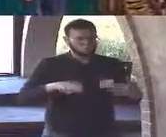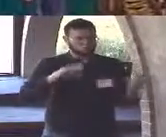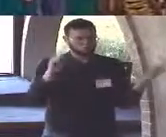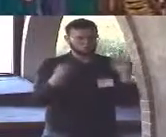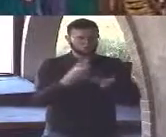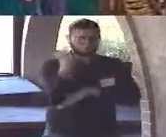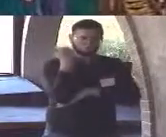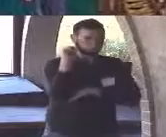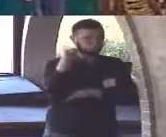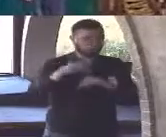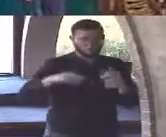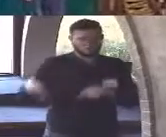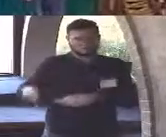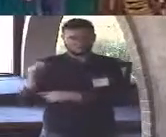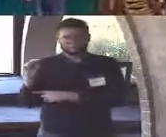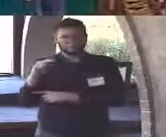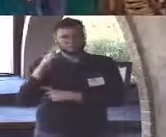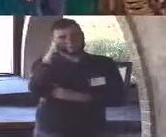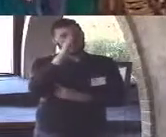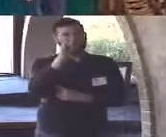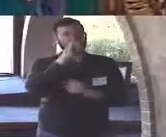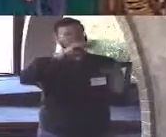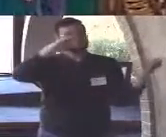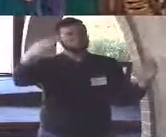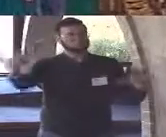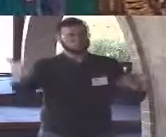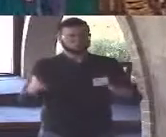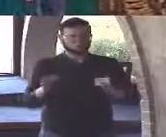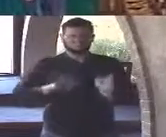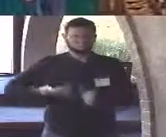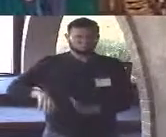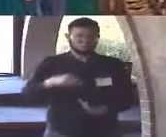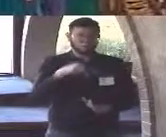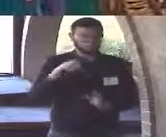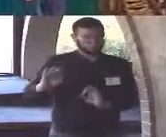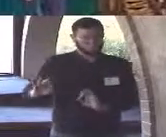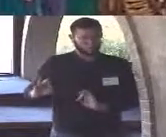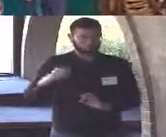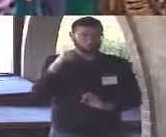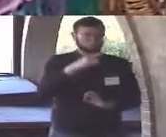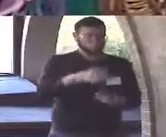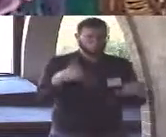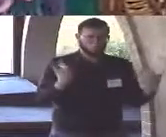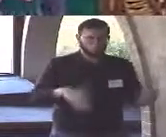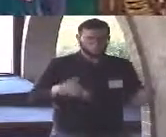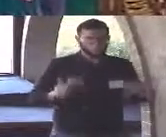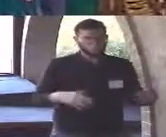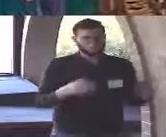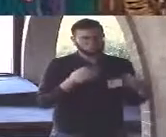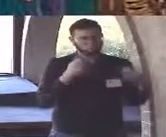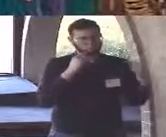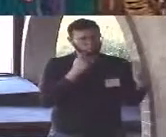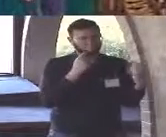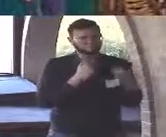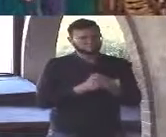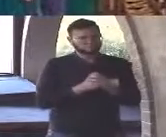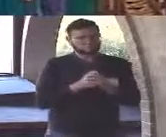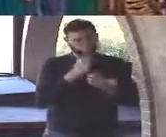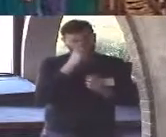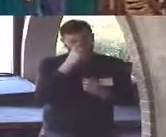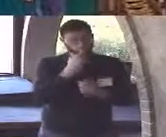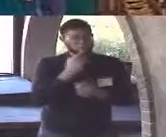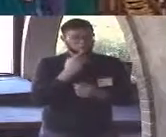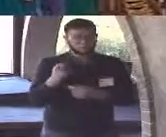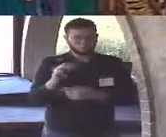God is dead extrapolated to its fullest expression Barthes idea comes to the same inexorable conclusion as